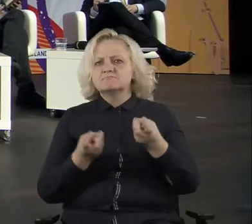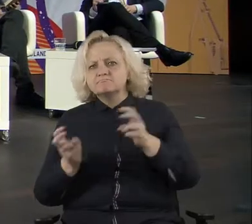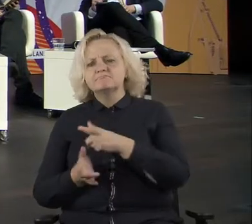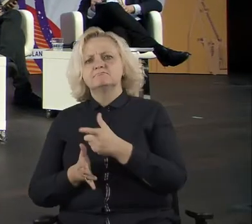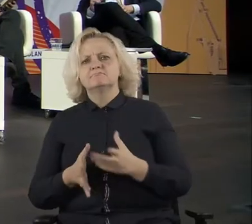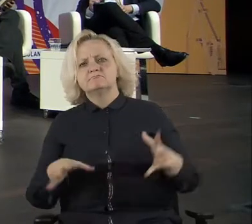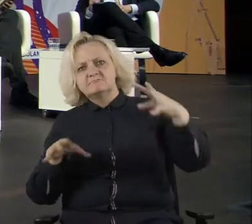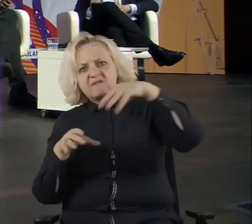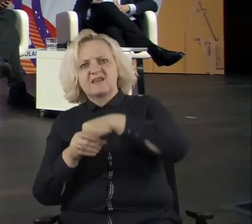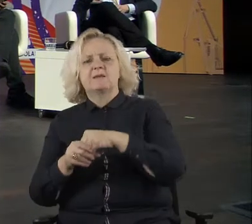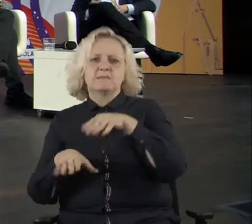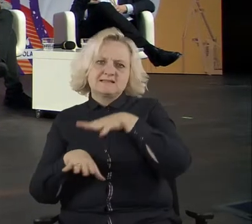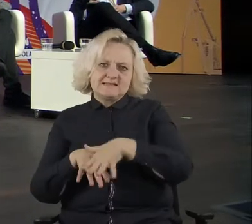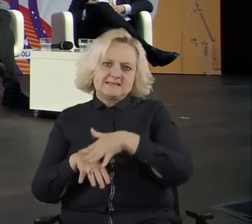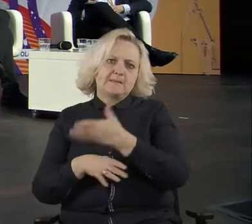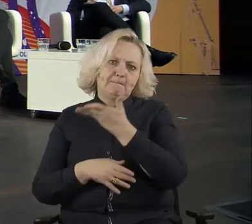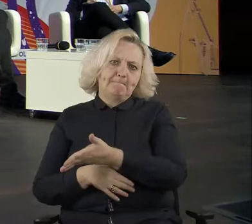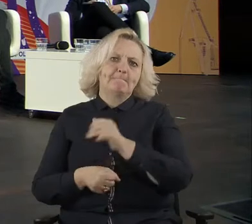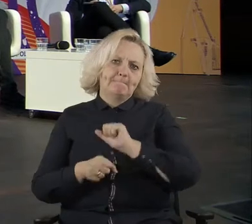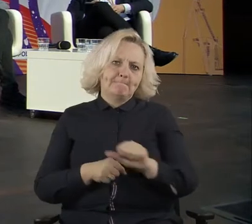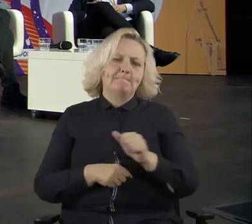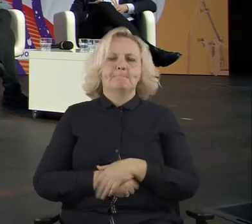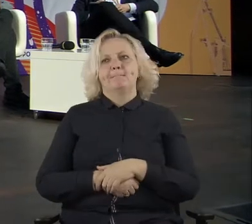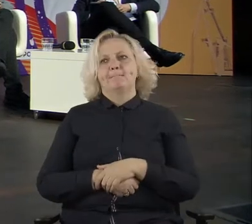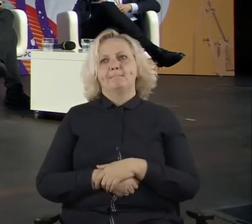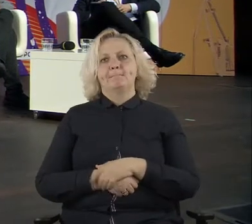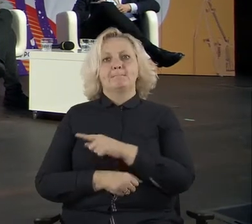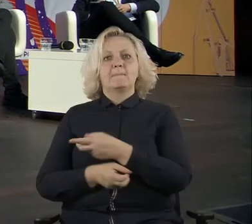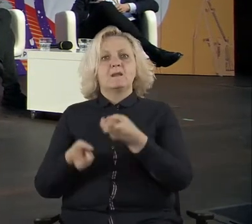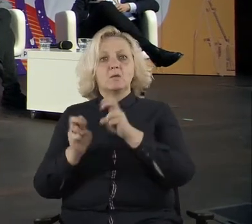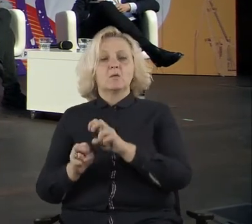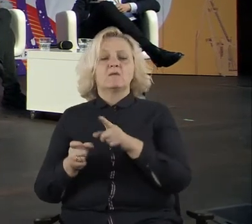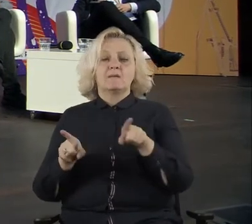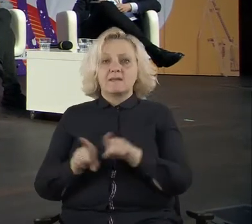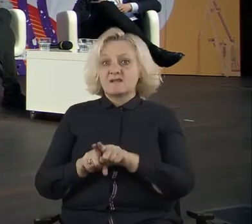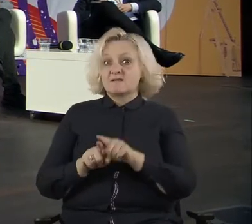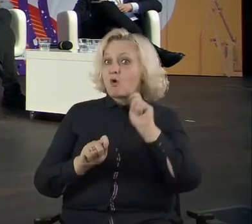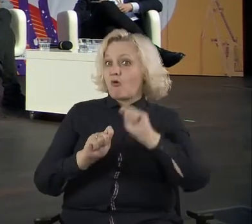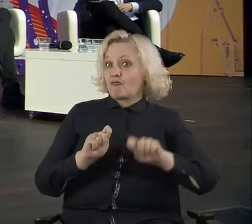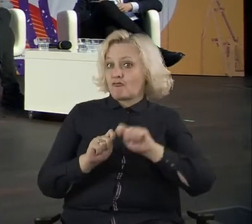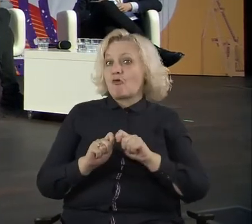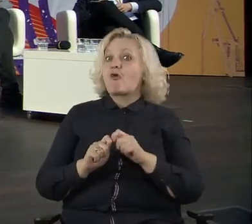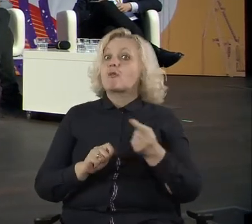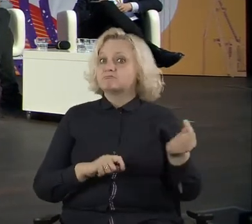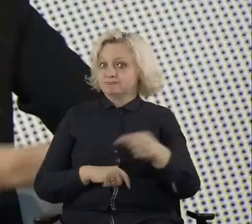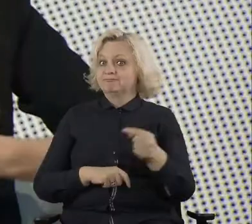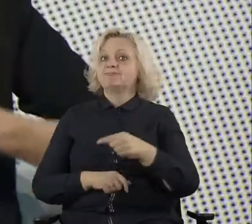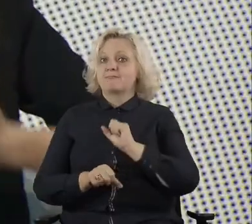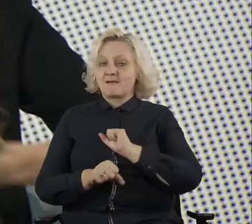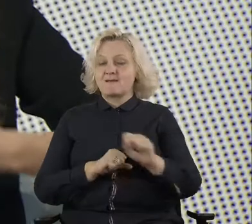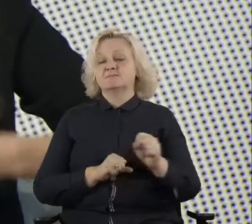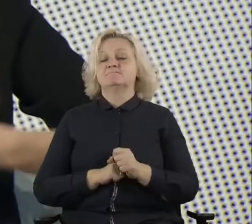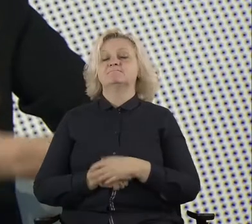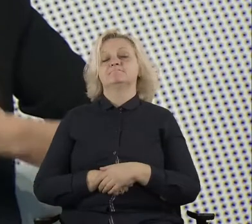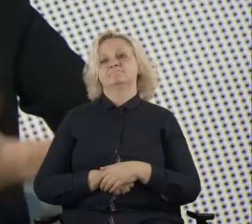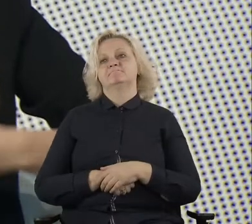Like, to control if the money, public money, our, all of us money are spent properly. That is why they are